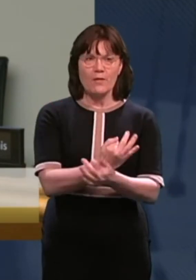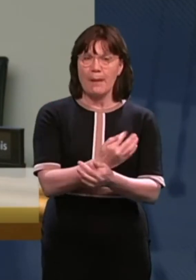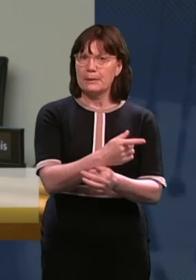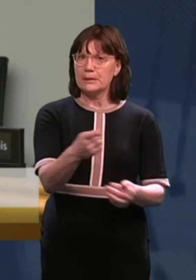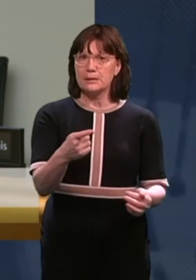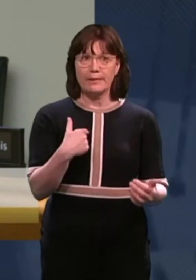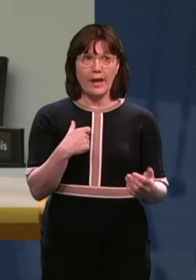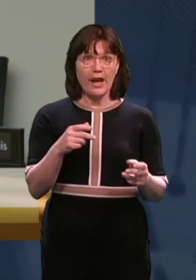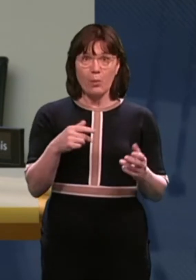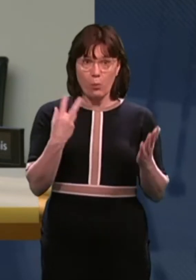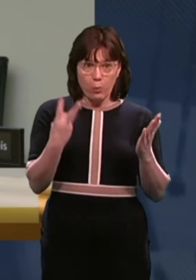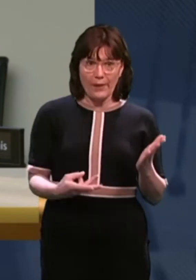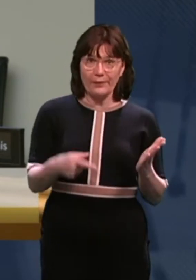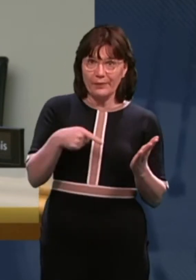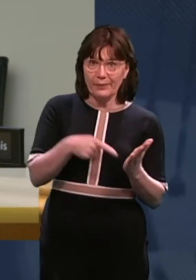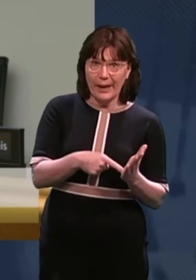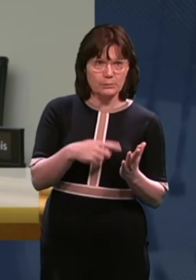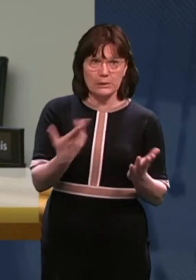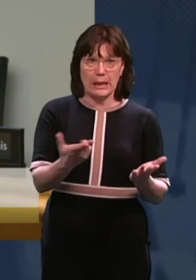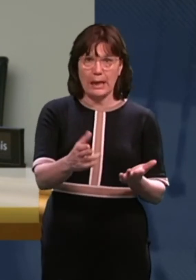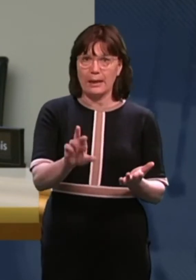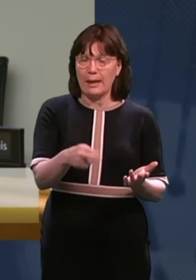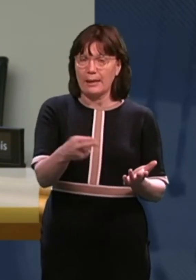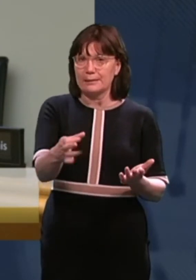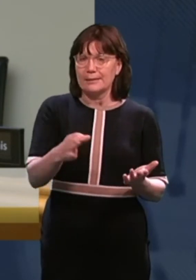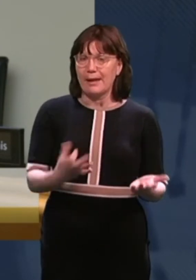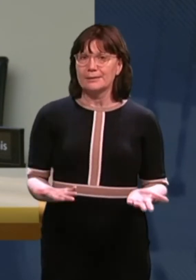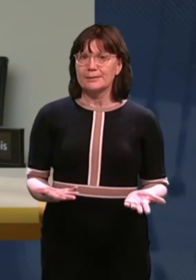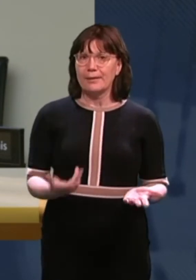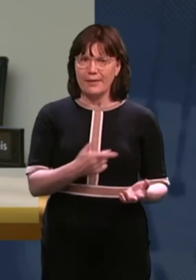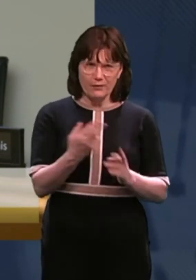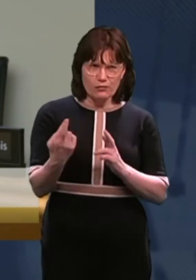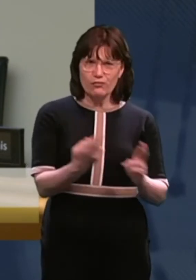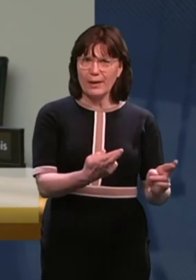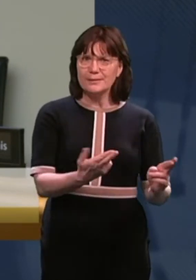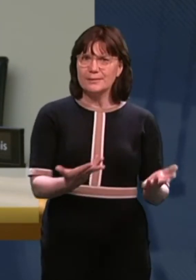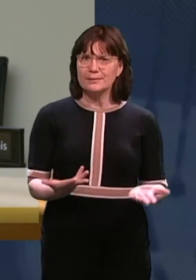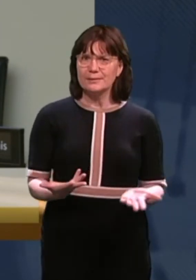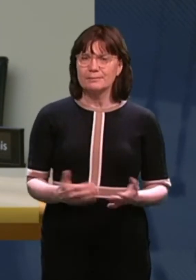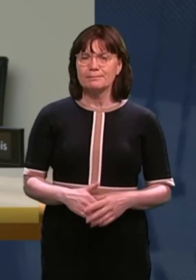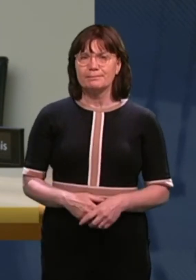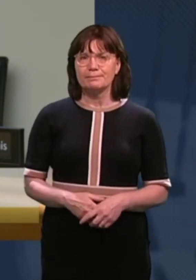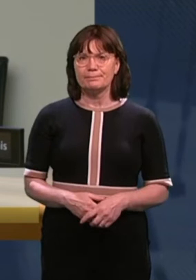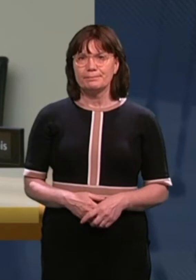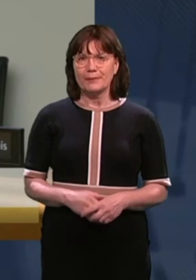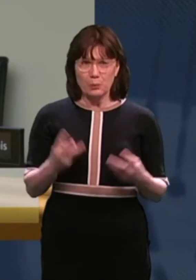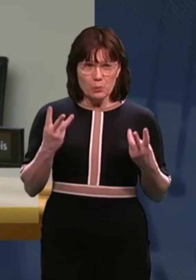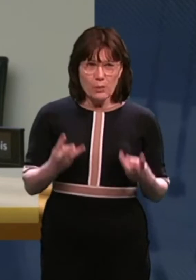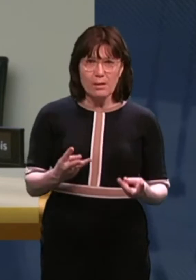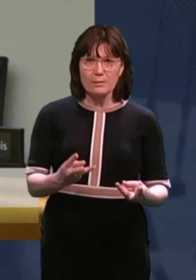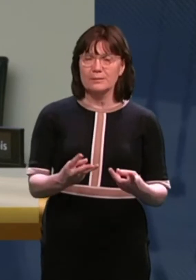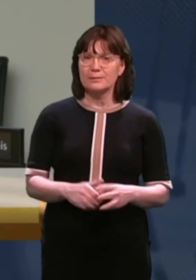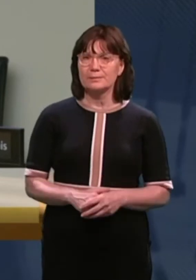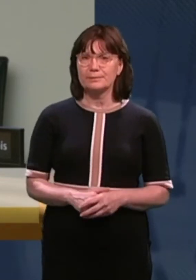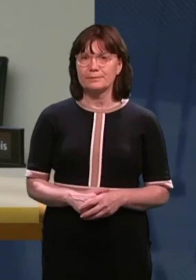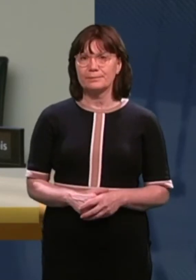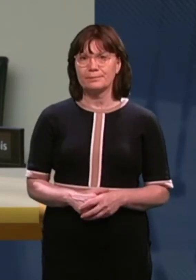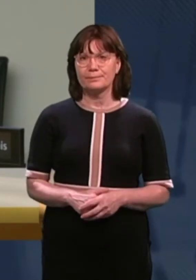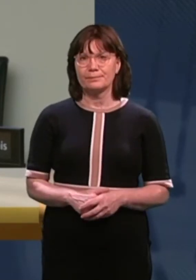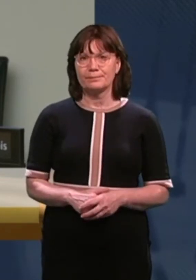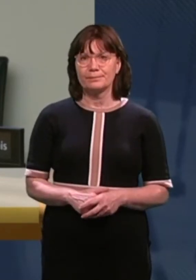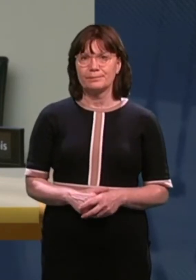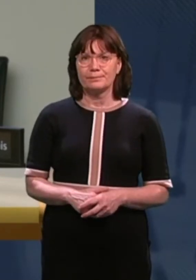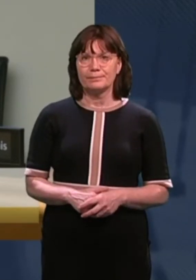get that education for their child that they, like you say, have a right to and so desperately need. I have a few different